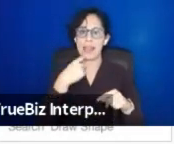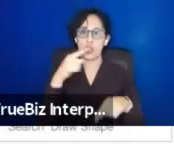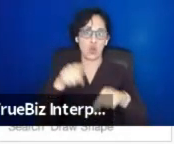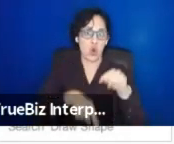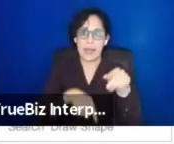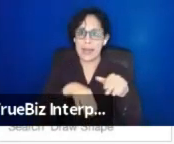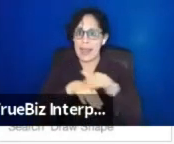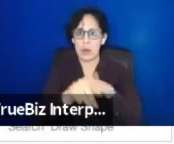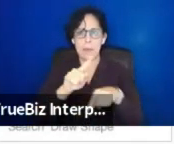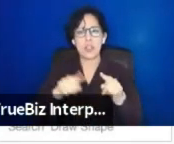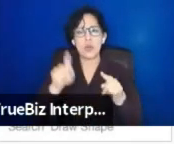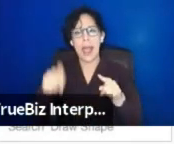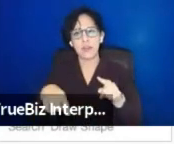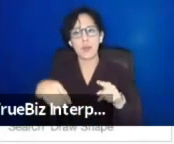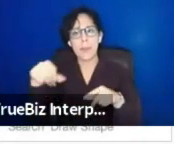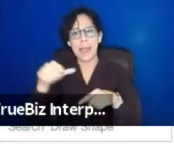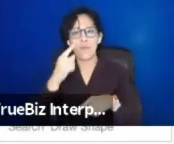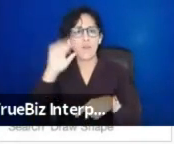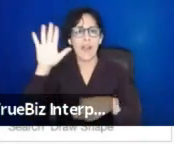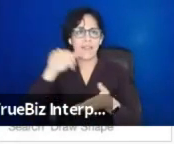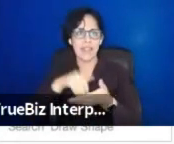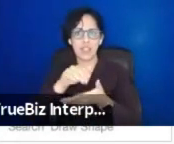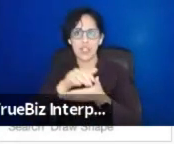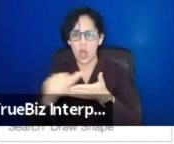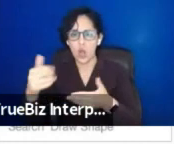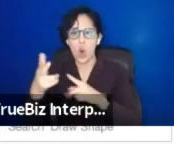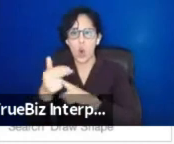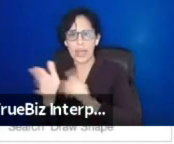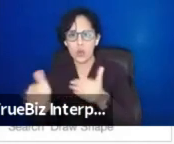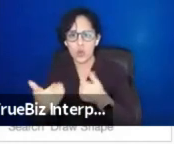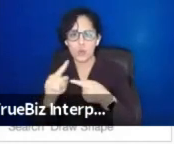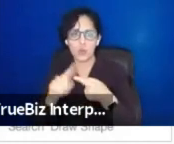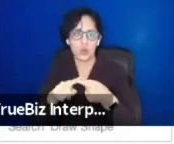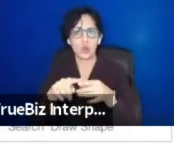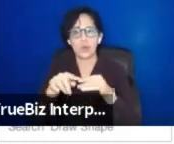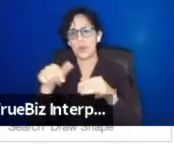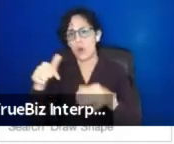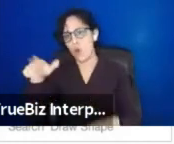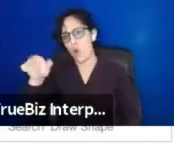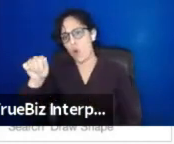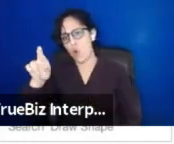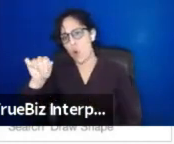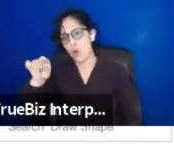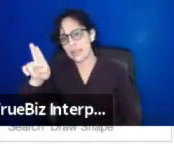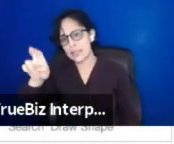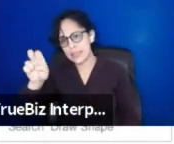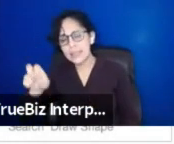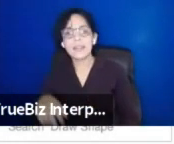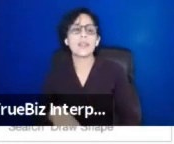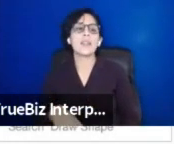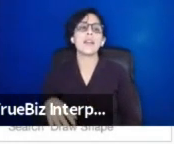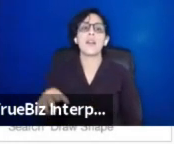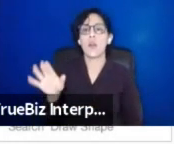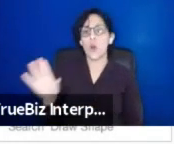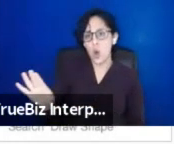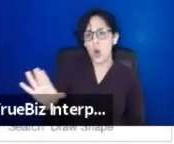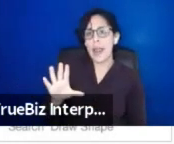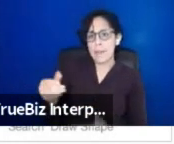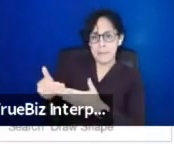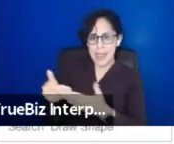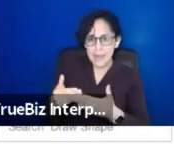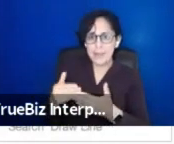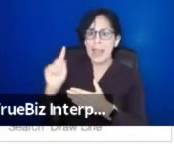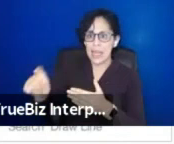$5,000 hotel room. And you have to like, like her and her baby were in like five different airports. It was